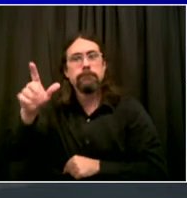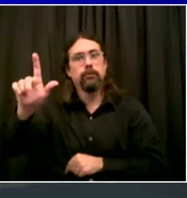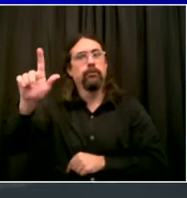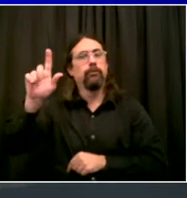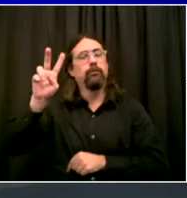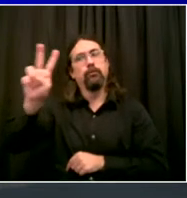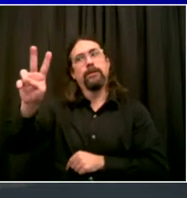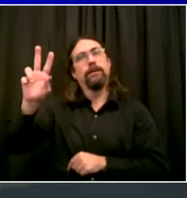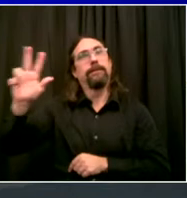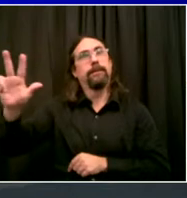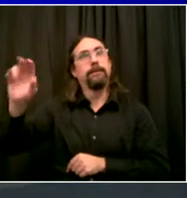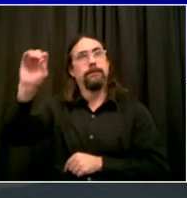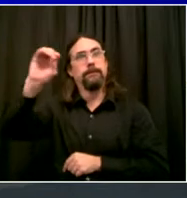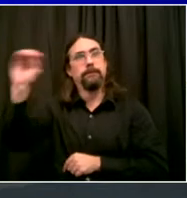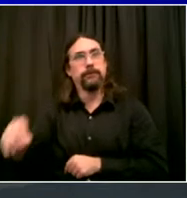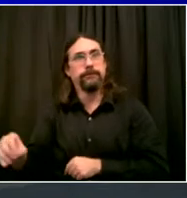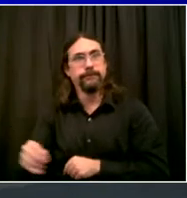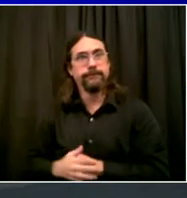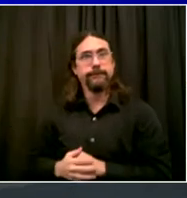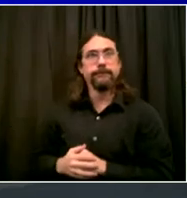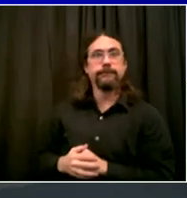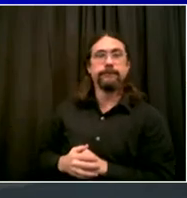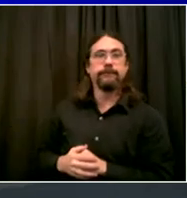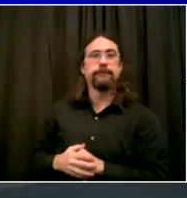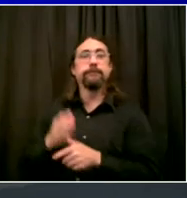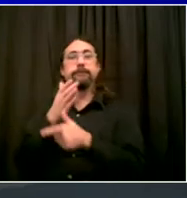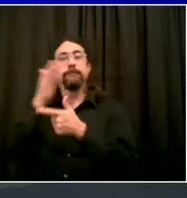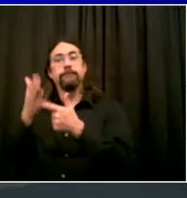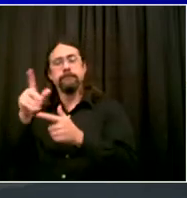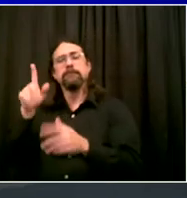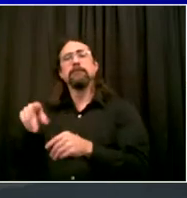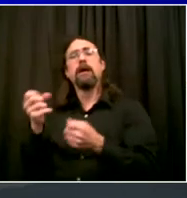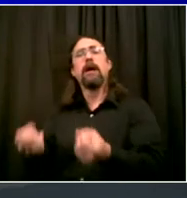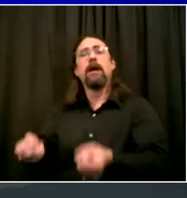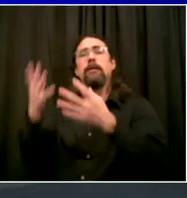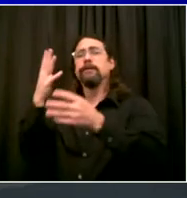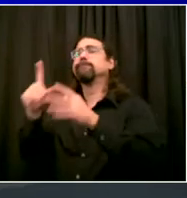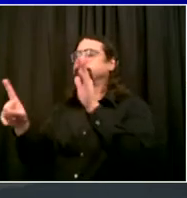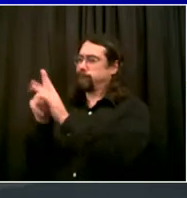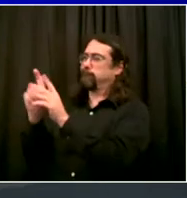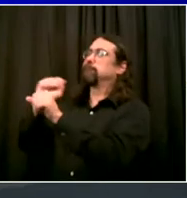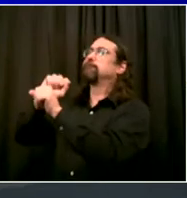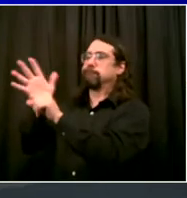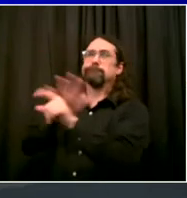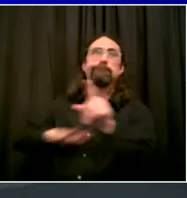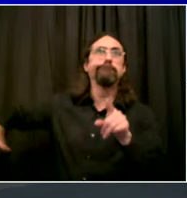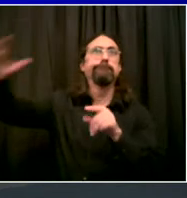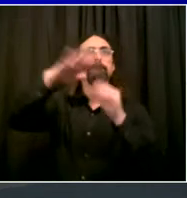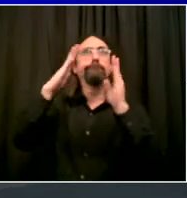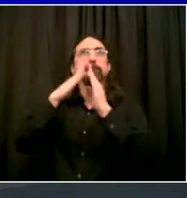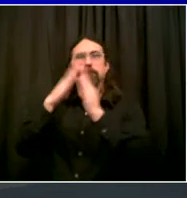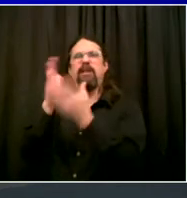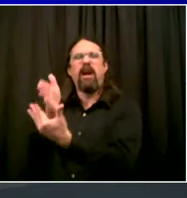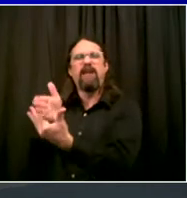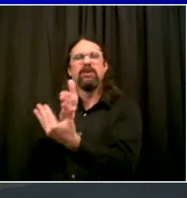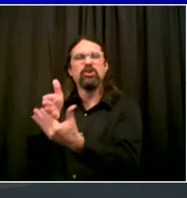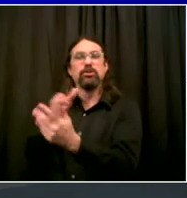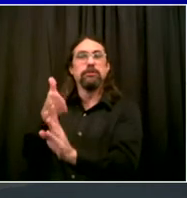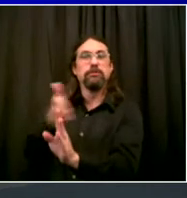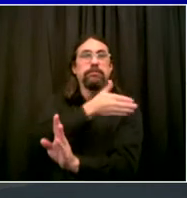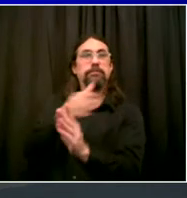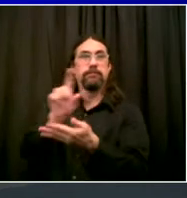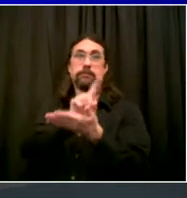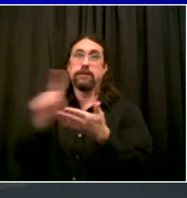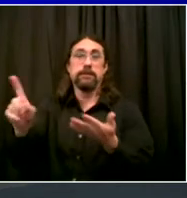Number two, new reported cases on a seven-day average. Threshold 550 cases. Today's report is 552 cases.